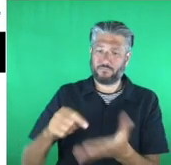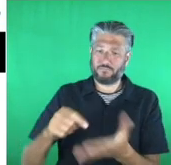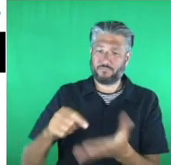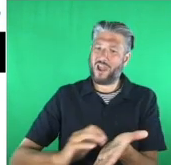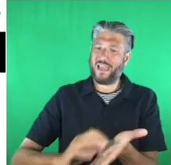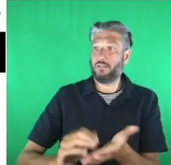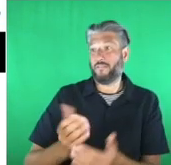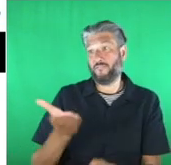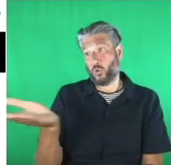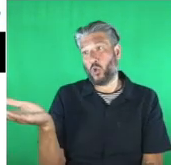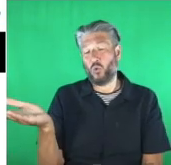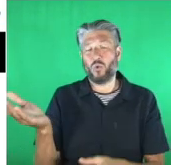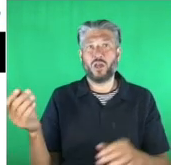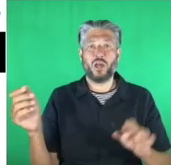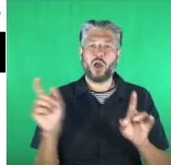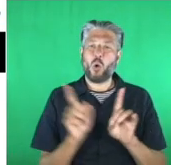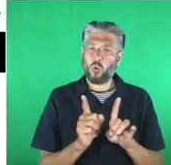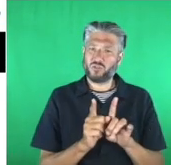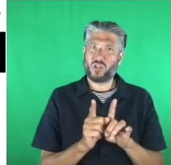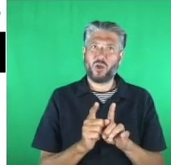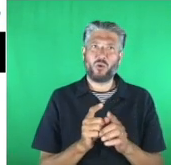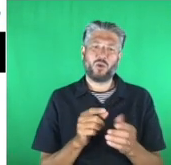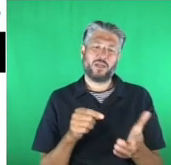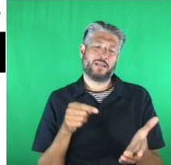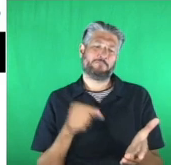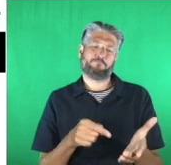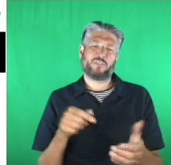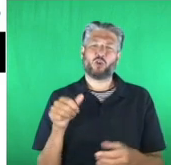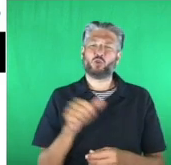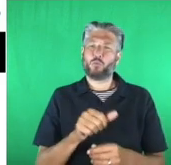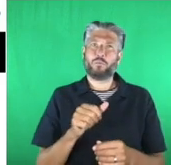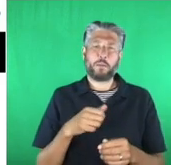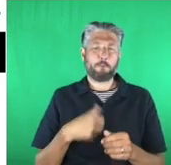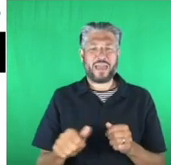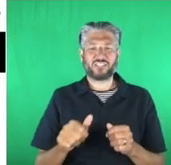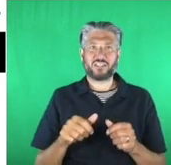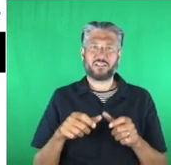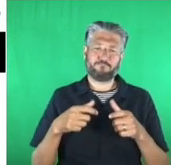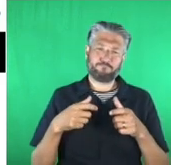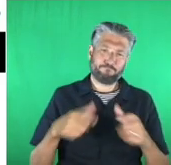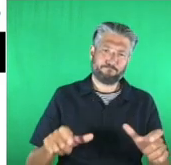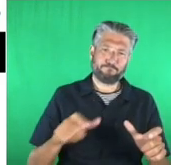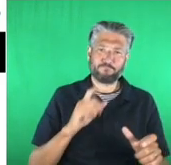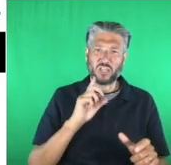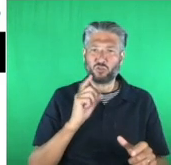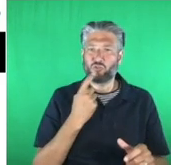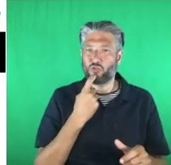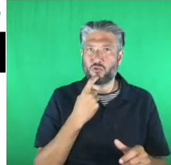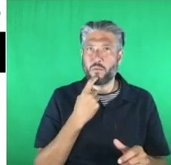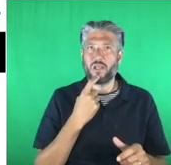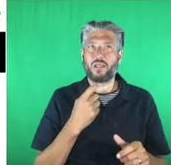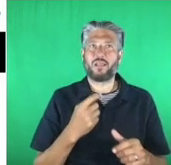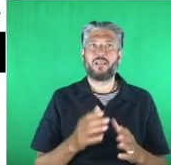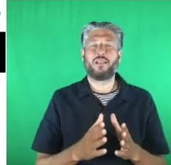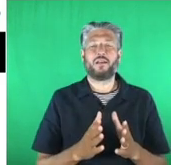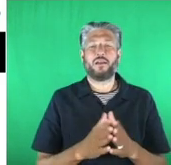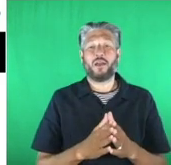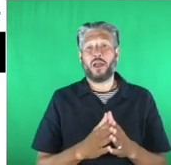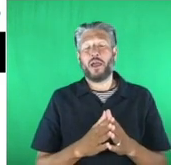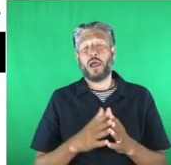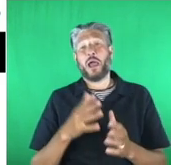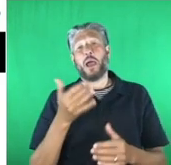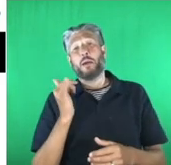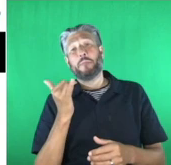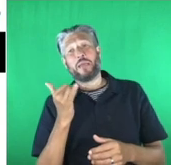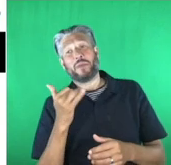also to make them more durable as well. But maybe, or maybe it's not fitting, but you